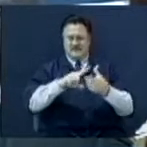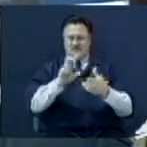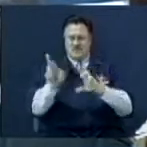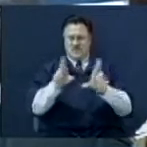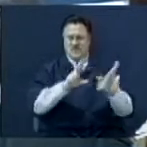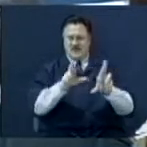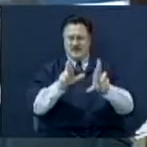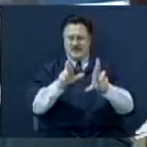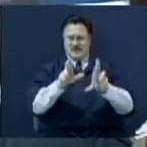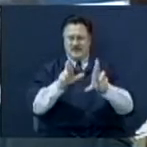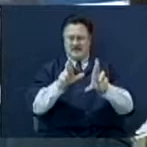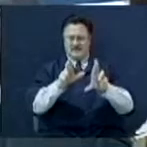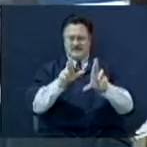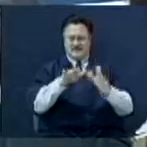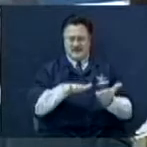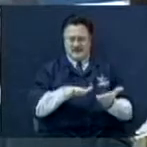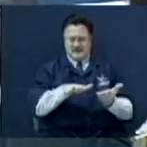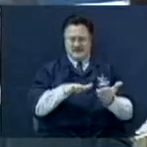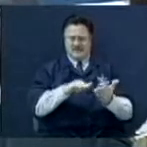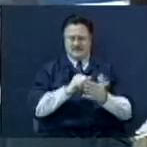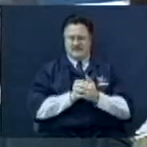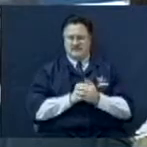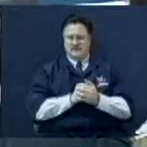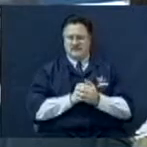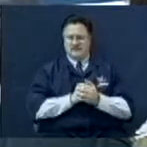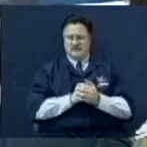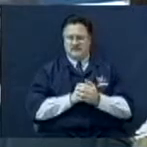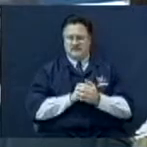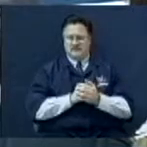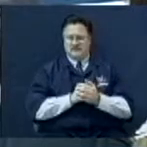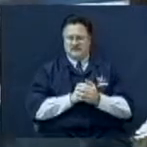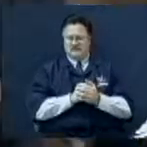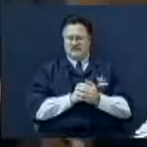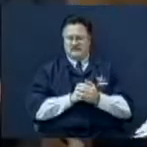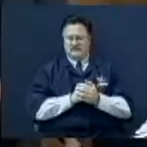You strike the parker like, they're about ready to die.